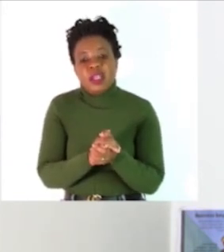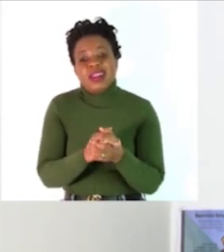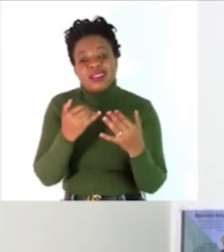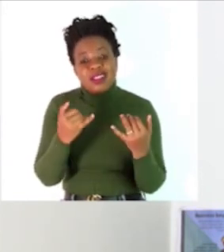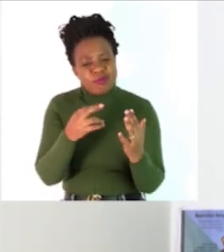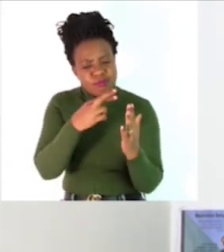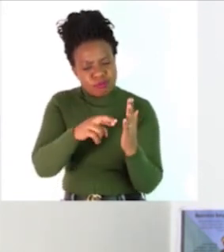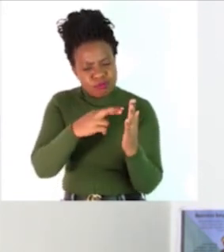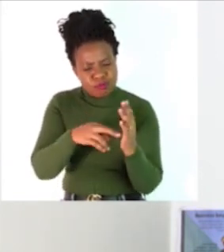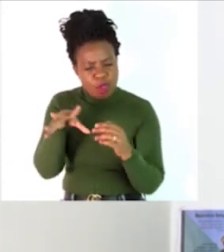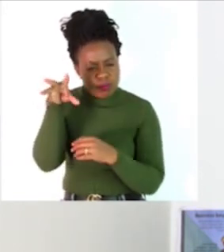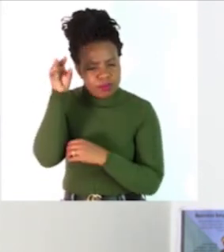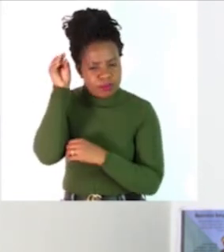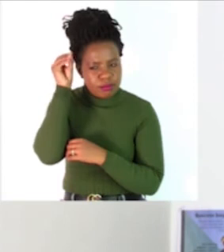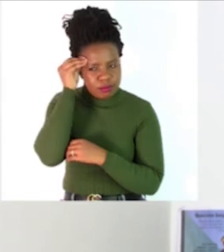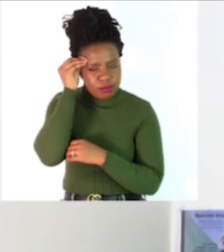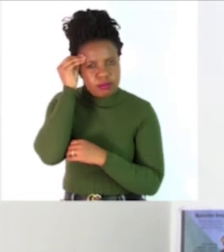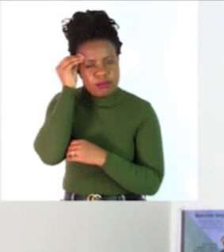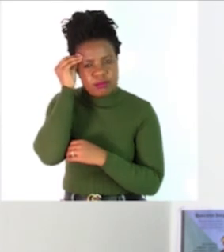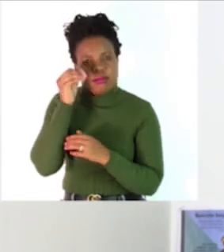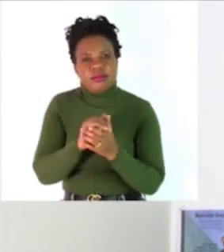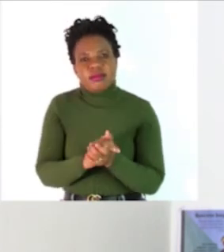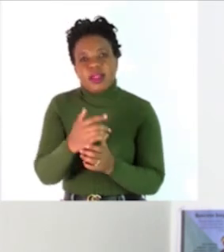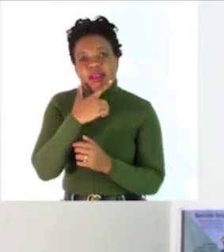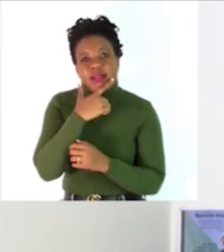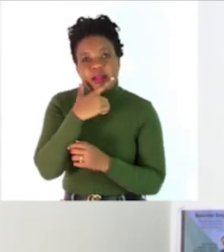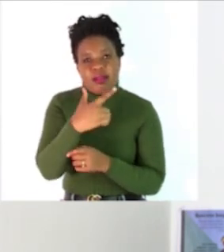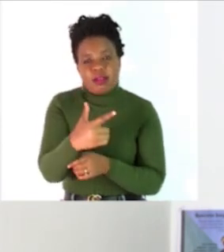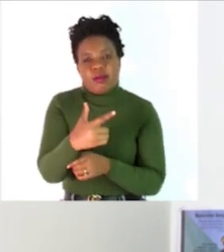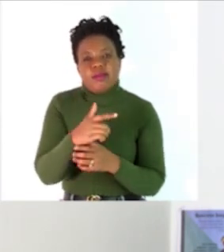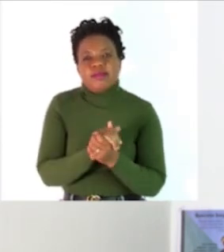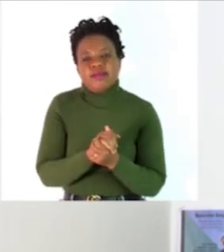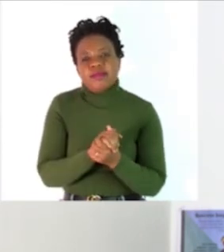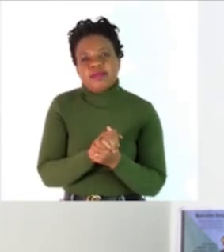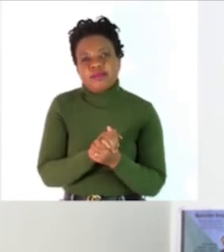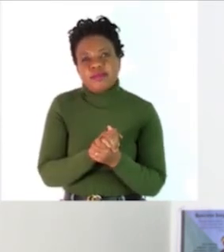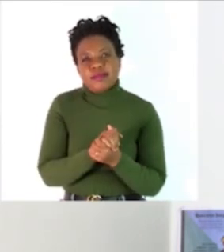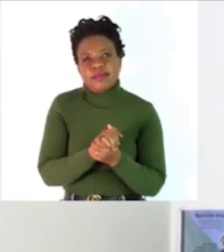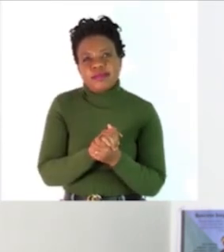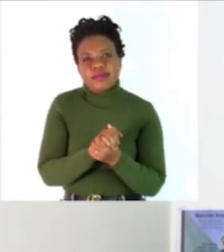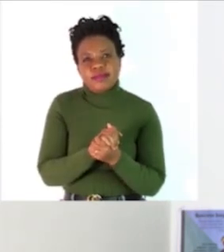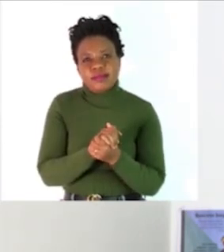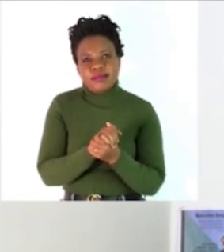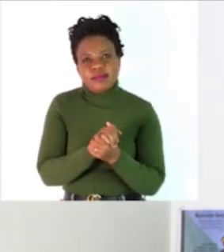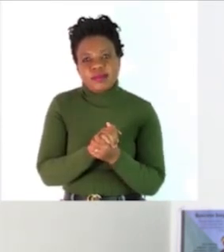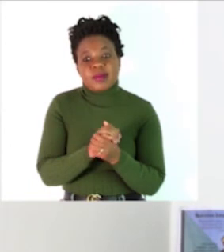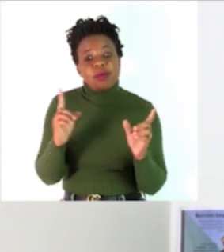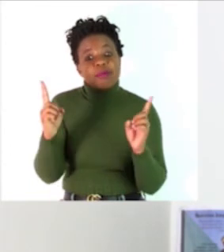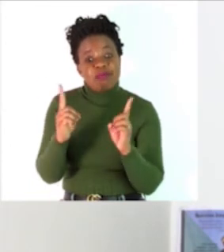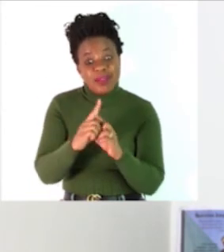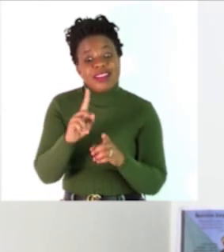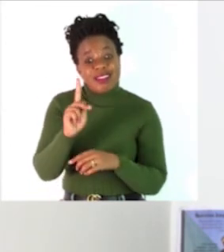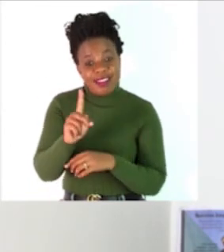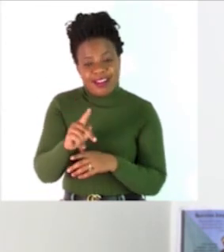accordingly. Thank you so very much. We have to meet in the next lessons.